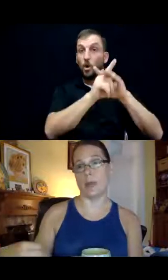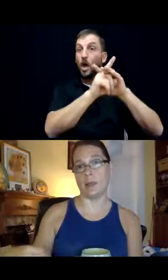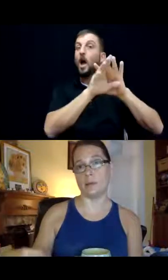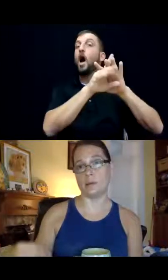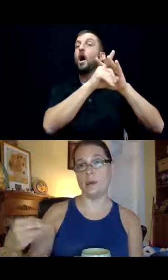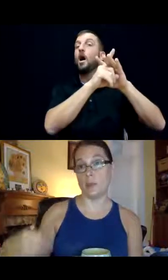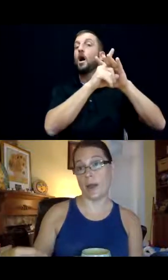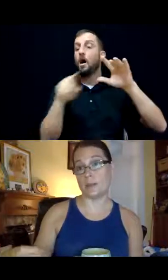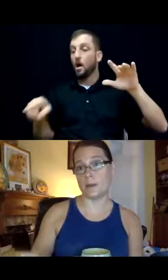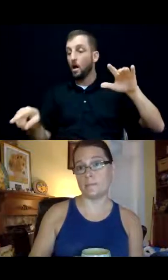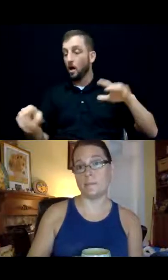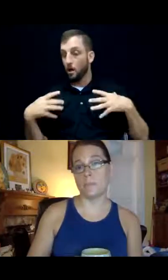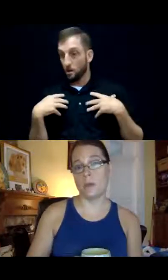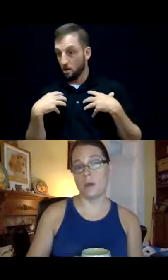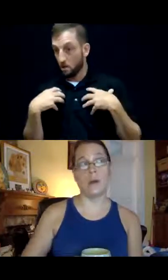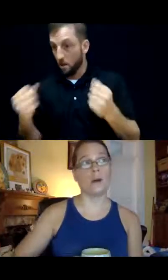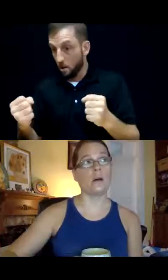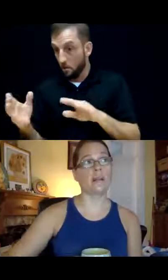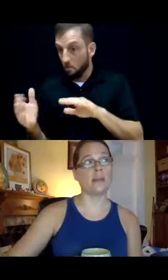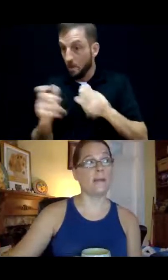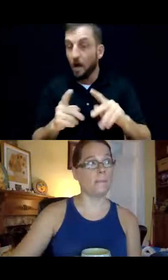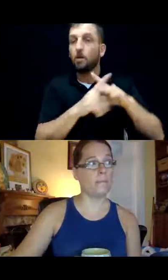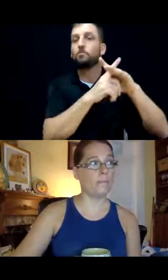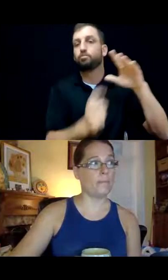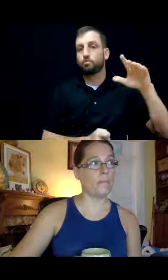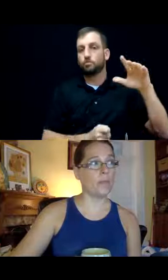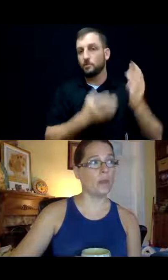regained capacity. Uh, next slide.